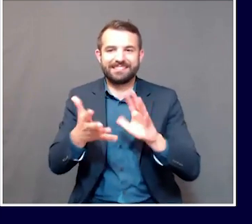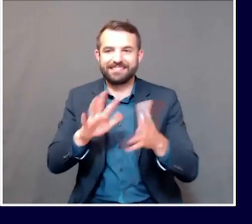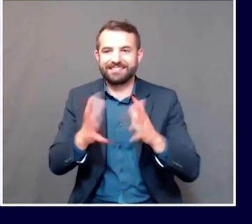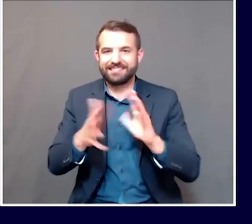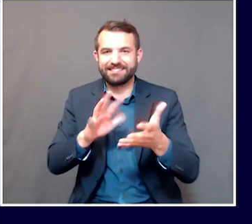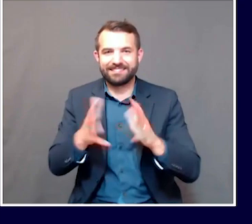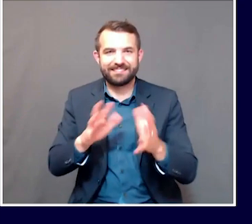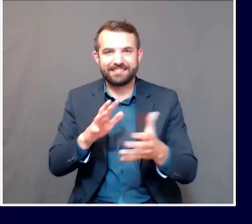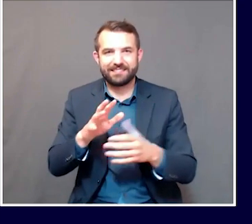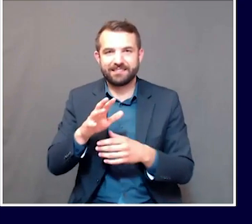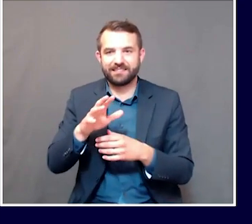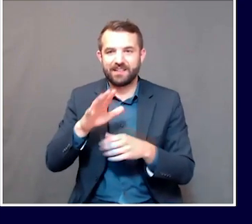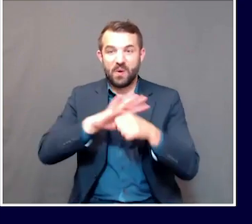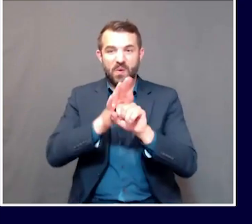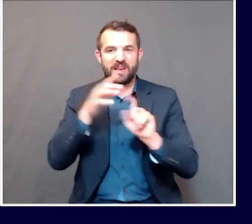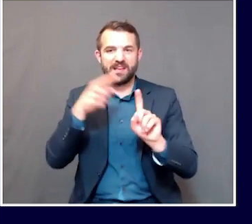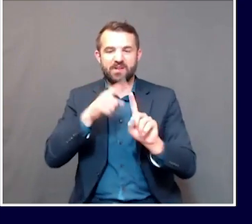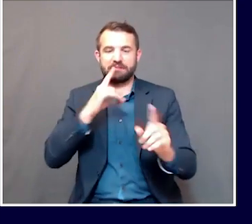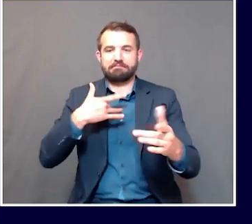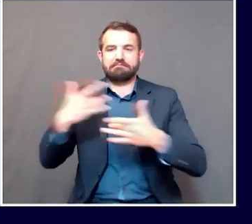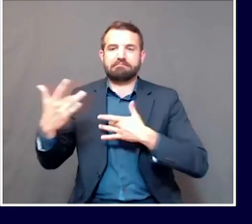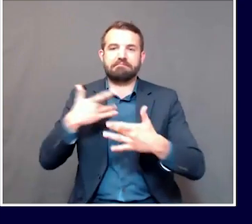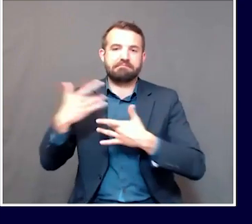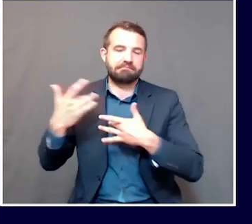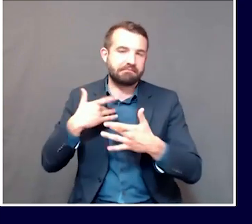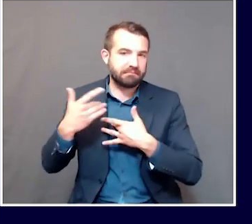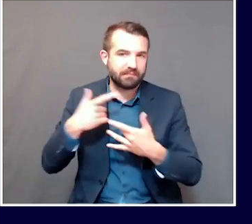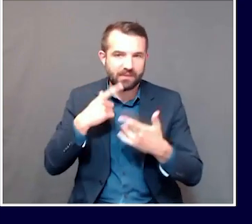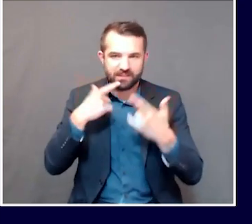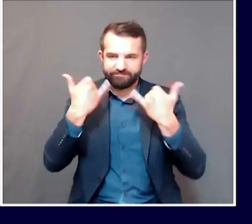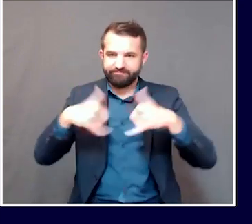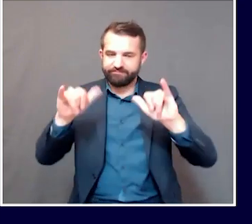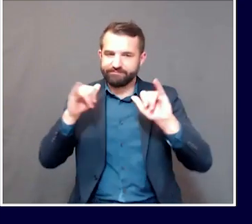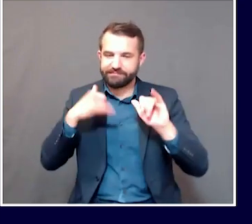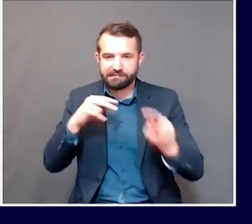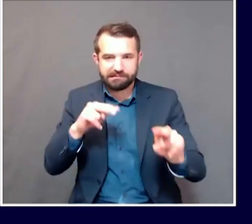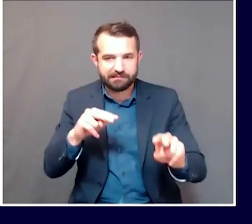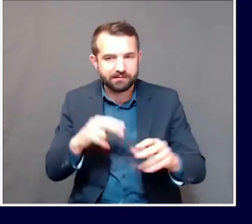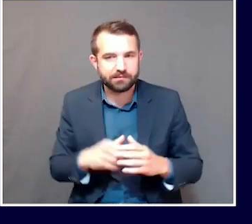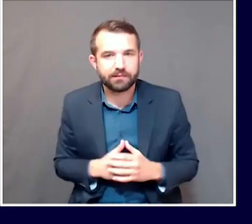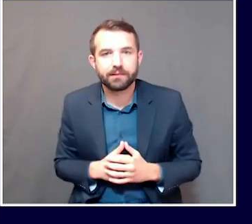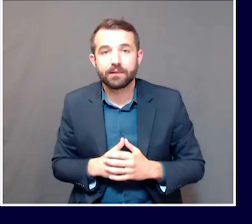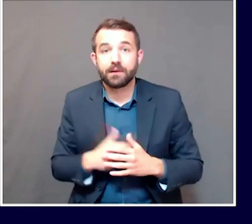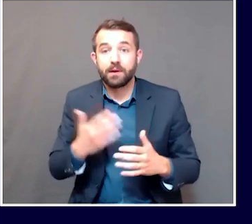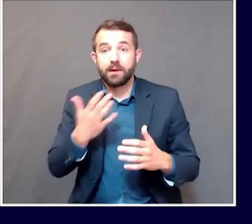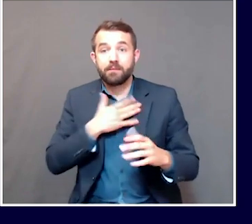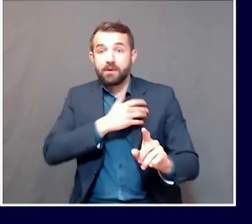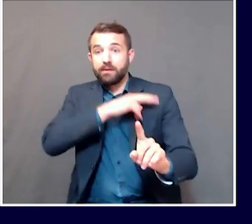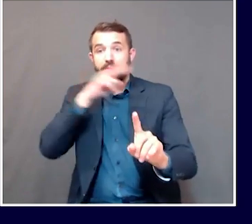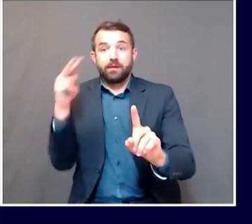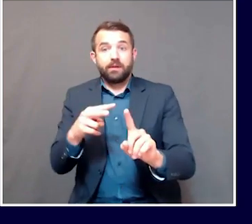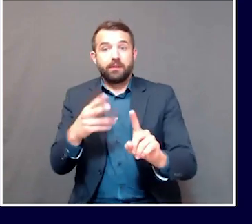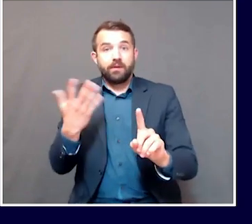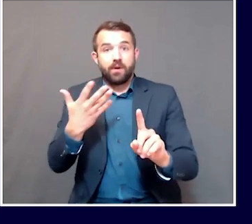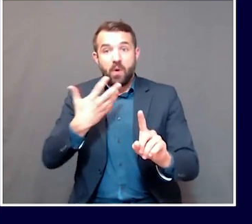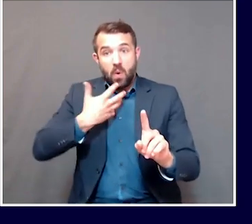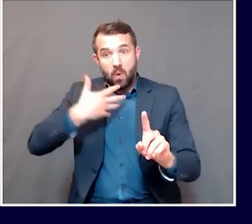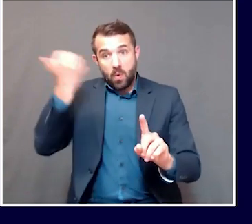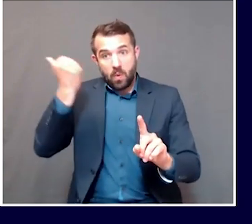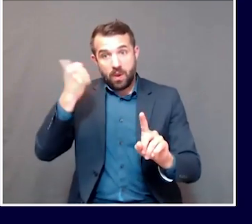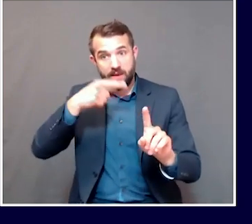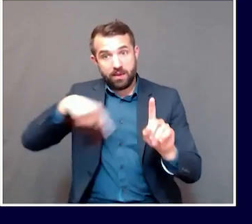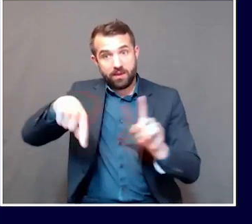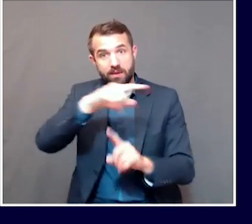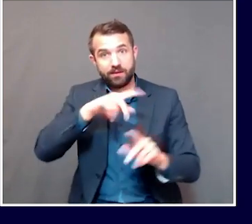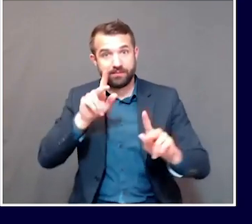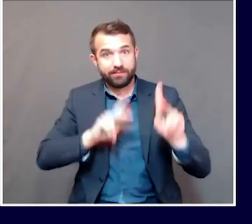of such concern from a public health perspective. Because for those who may be older, who though for those who may